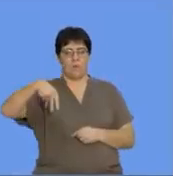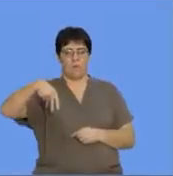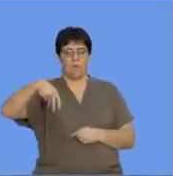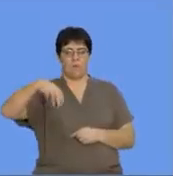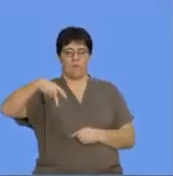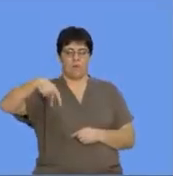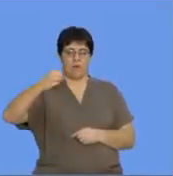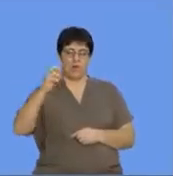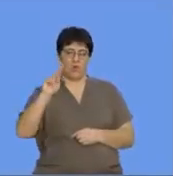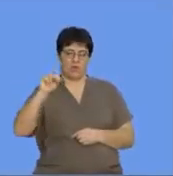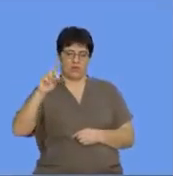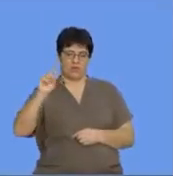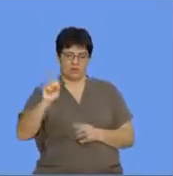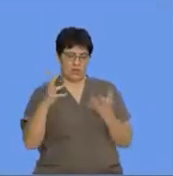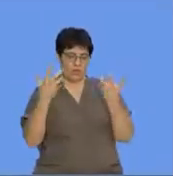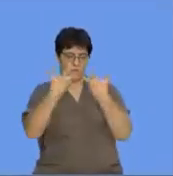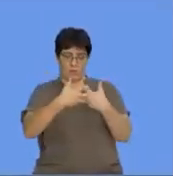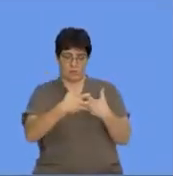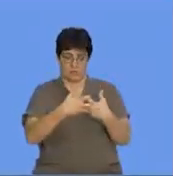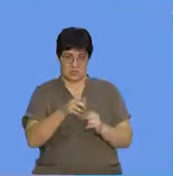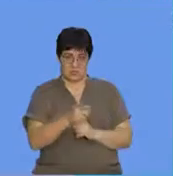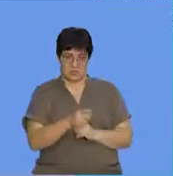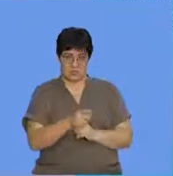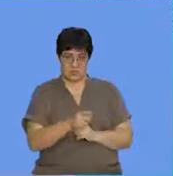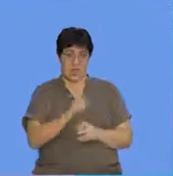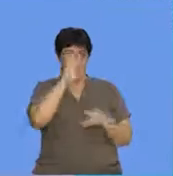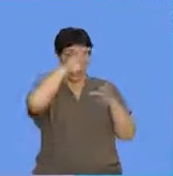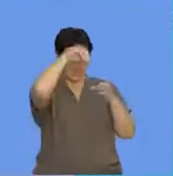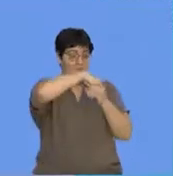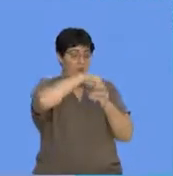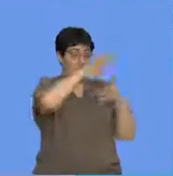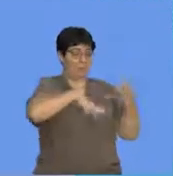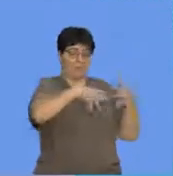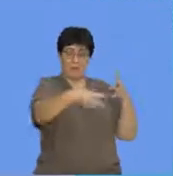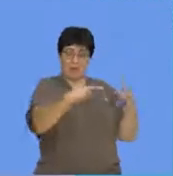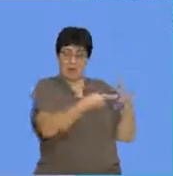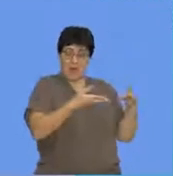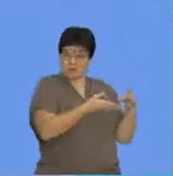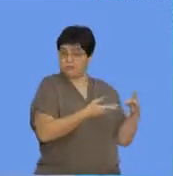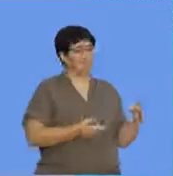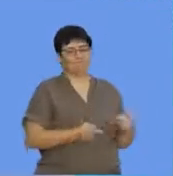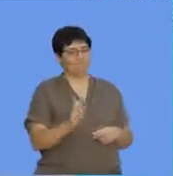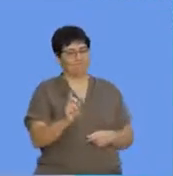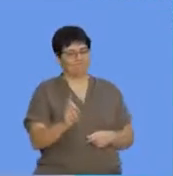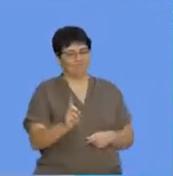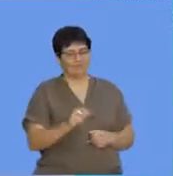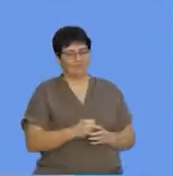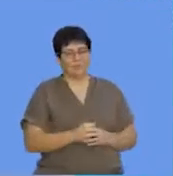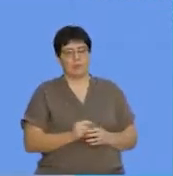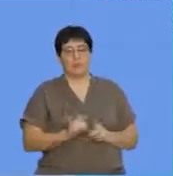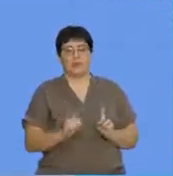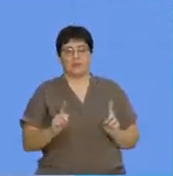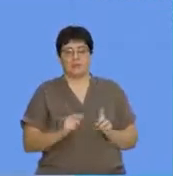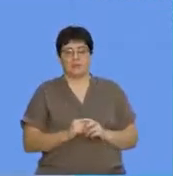You don't find compounds in the periodic table. However, the constituent components